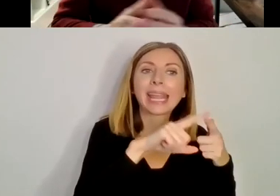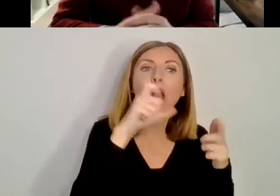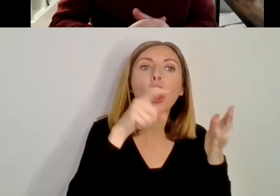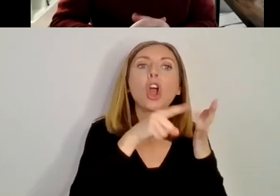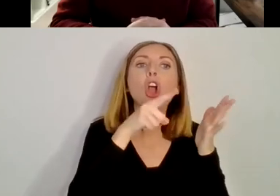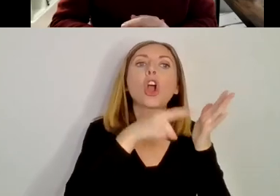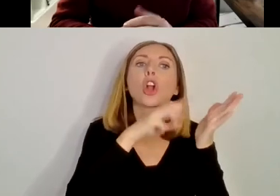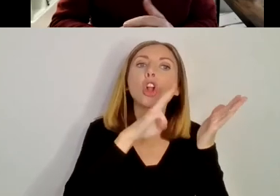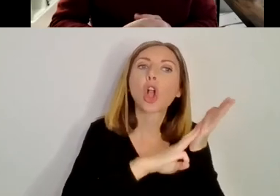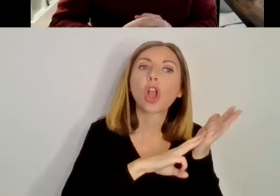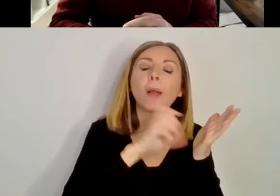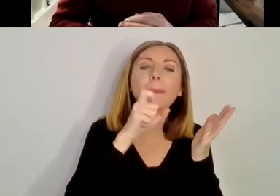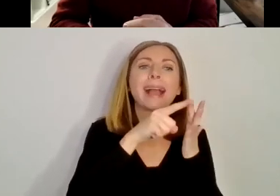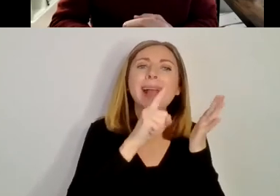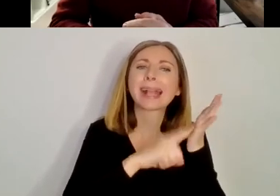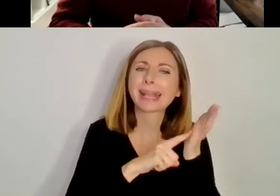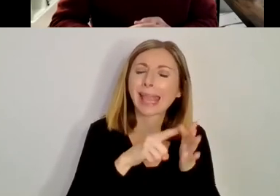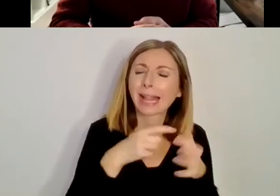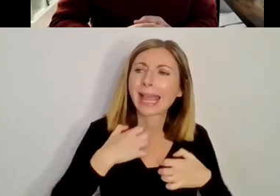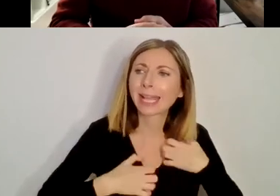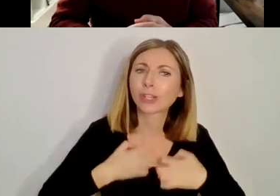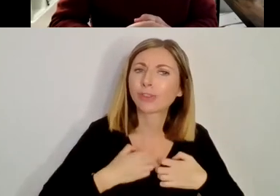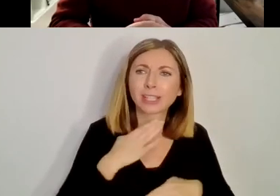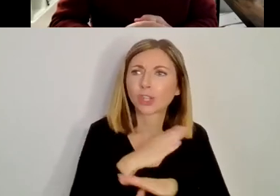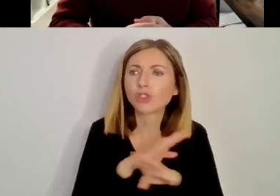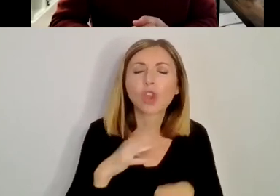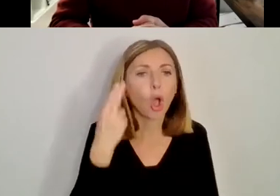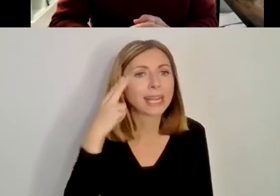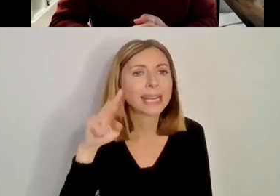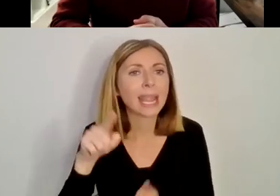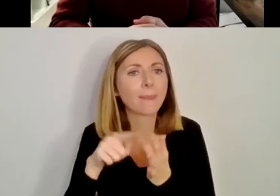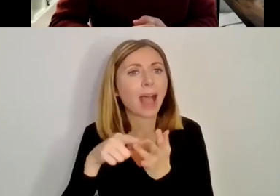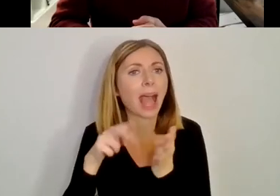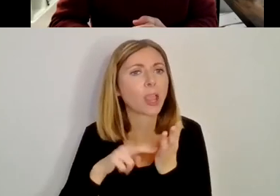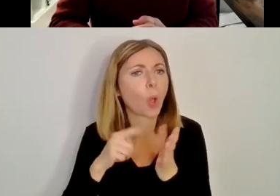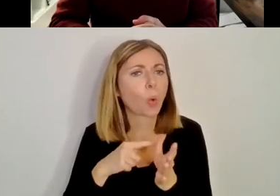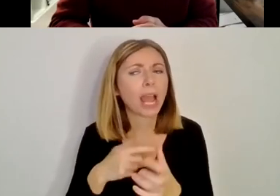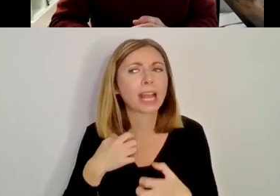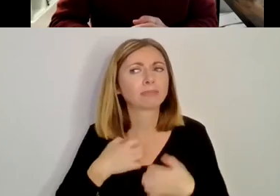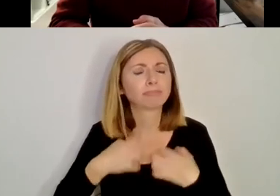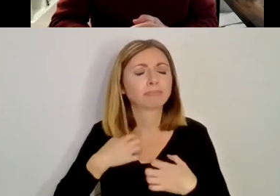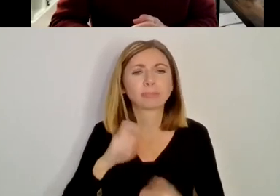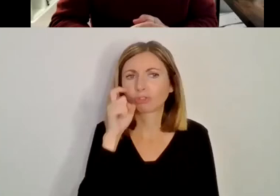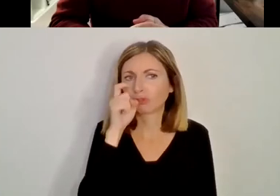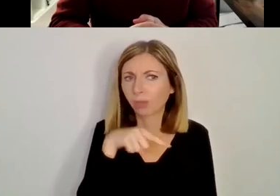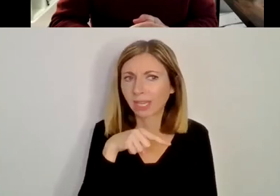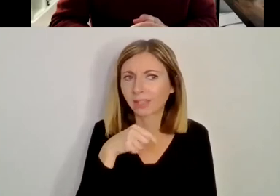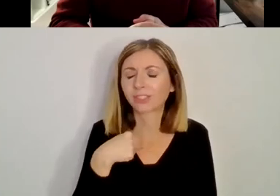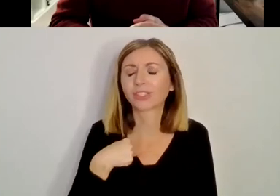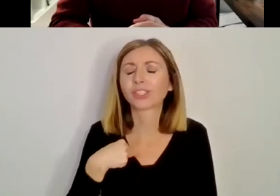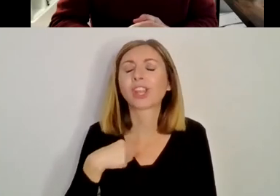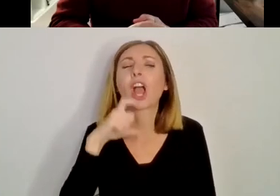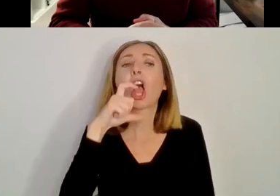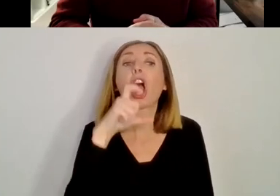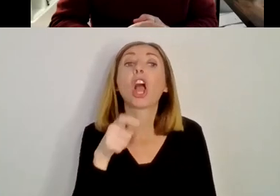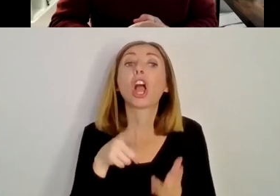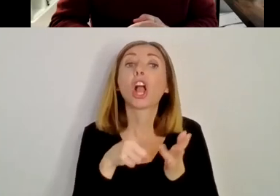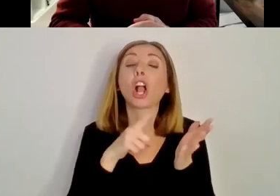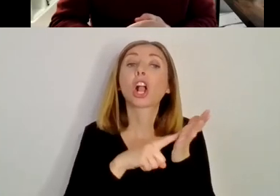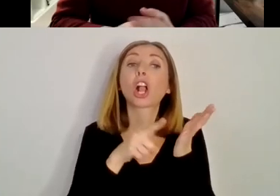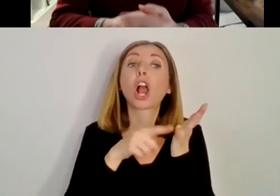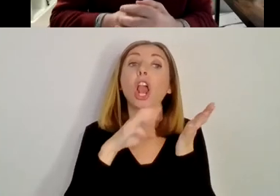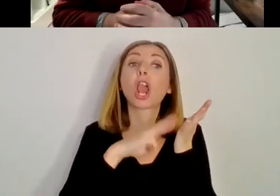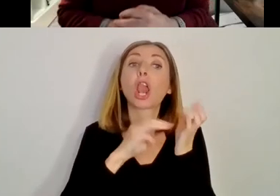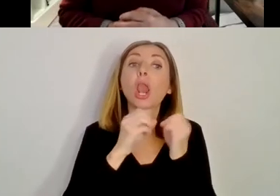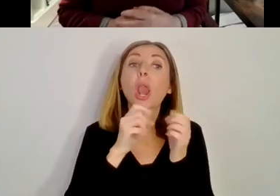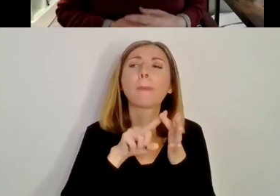uh, uh, uh, religion, which is, is pretty allergic to saints, Columba makes the transition pretty well, which is really interesting.